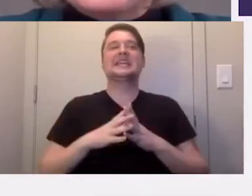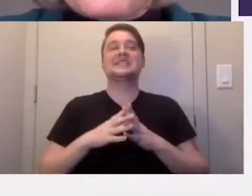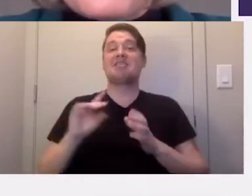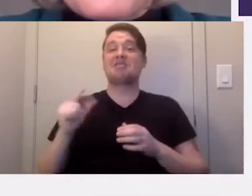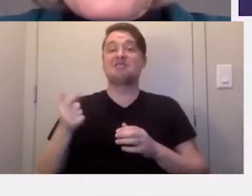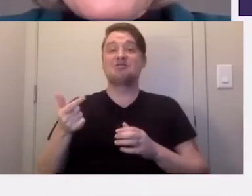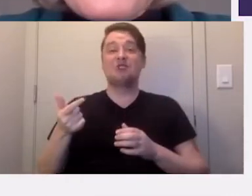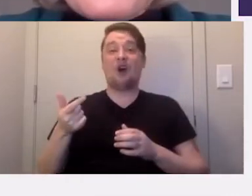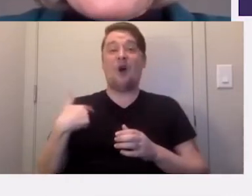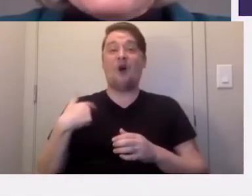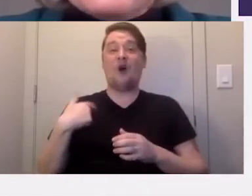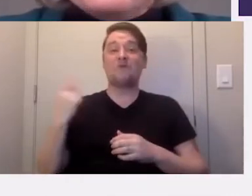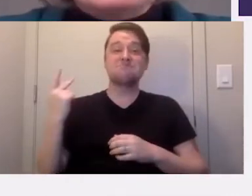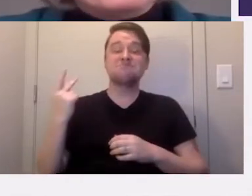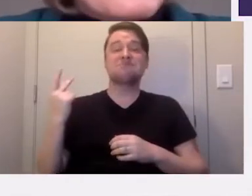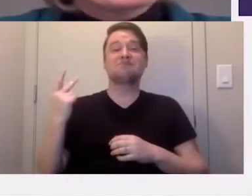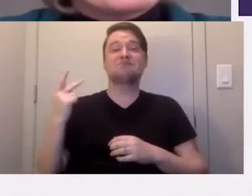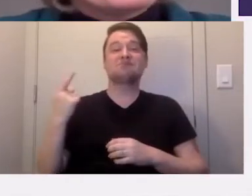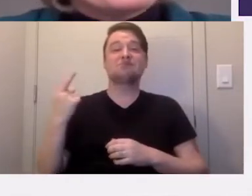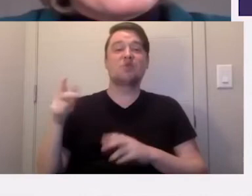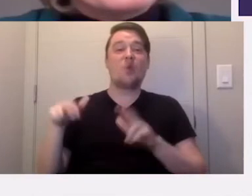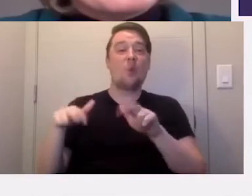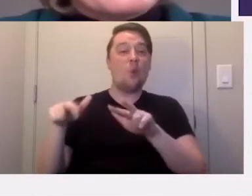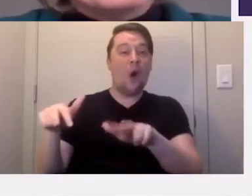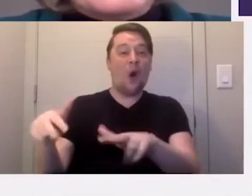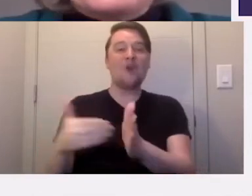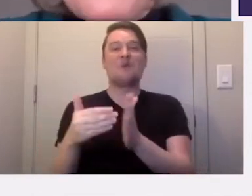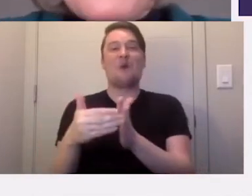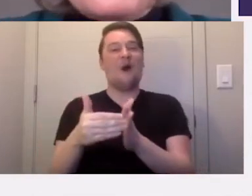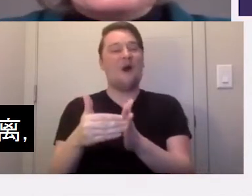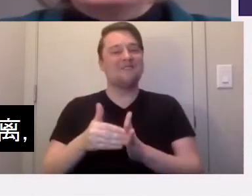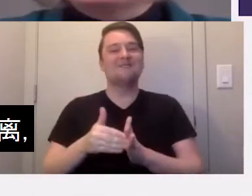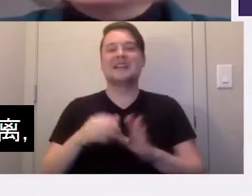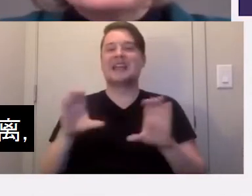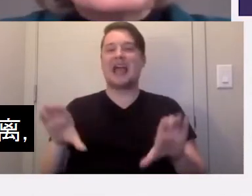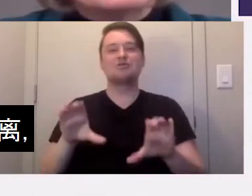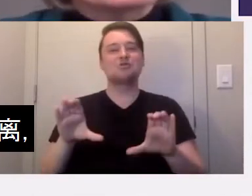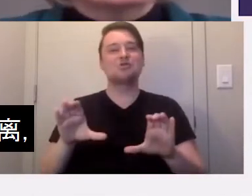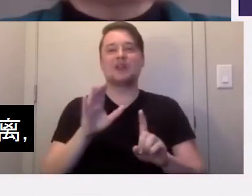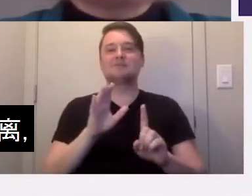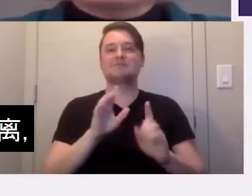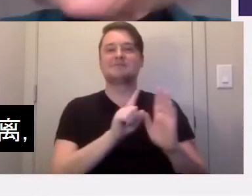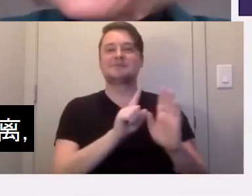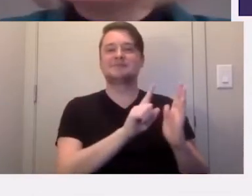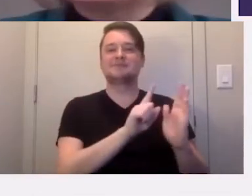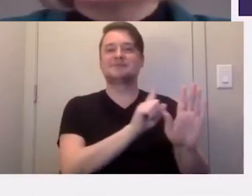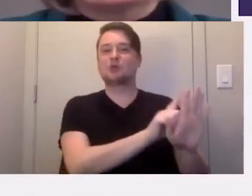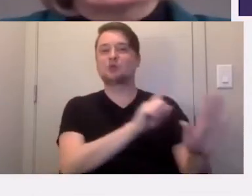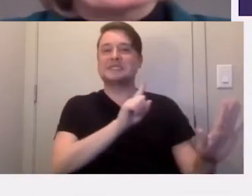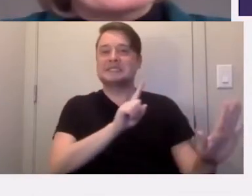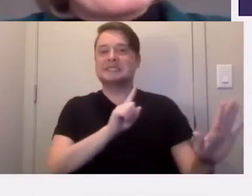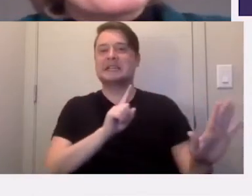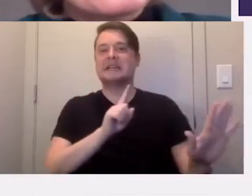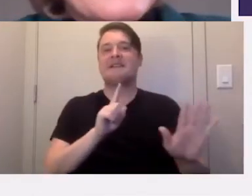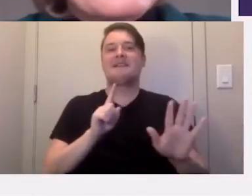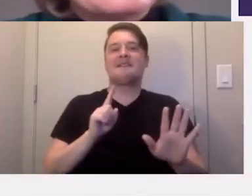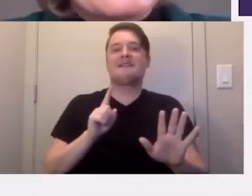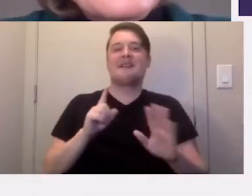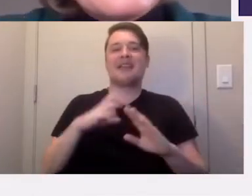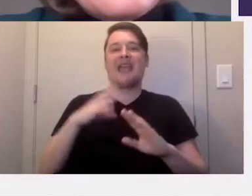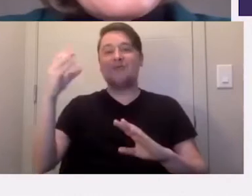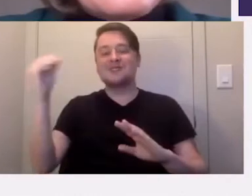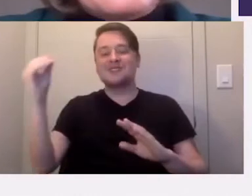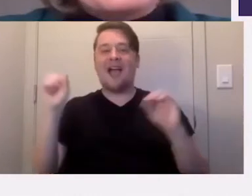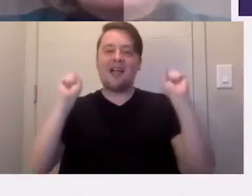is getting much more frequent walks than she normally does. I can do that while I'm social distancing. It gets me out of the house. It gets me a little bit of exercise.